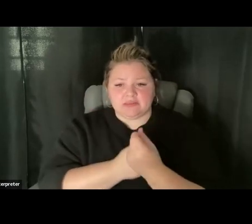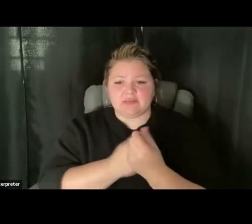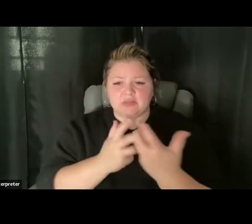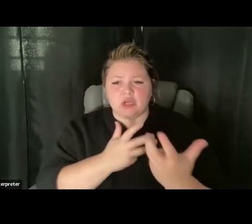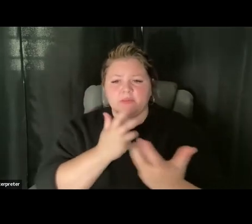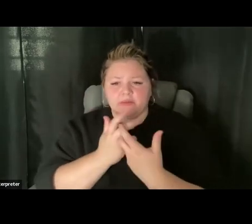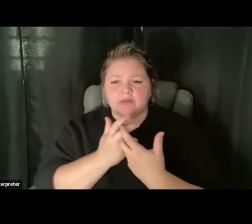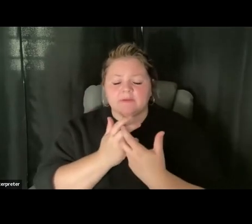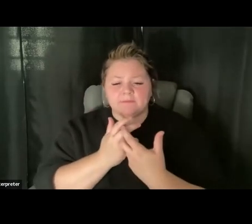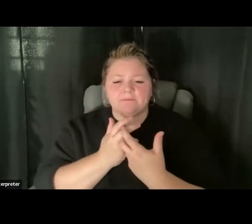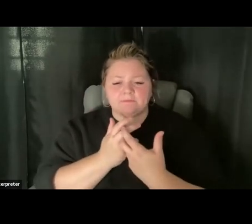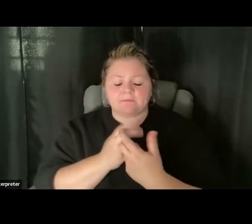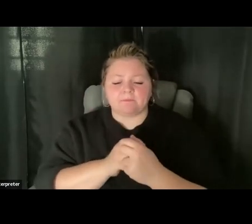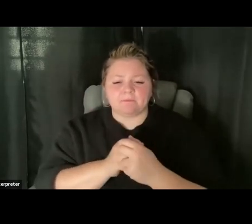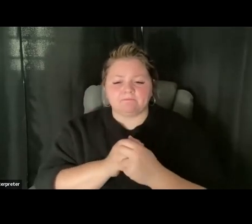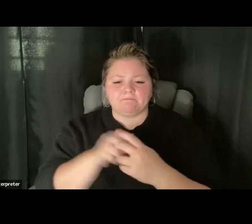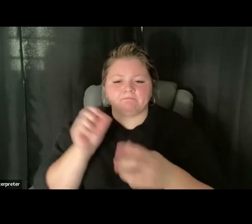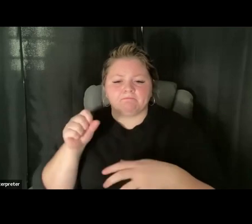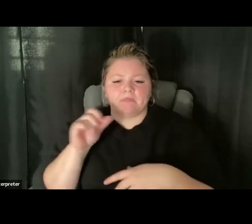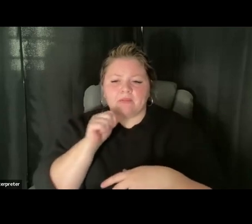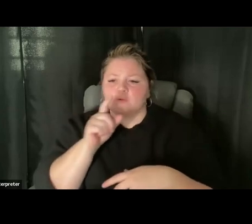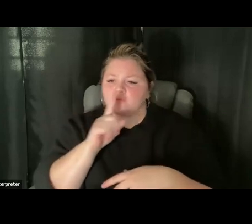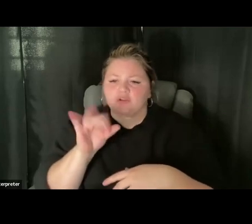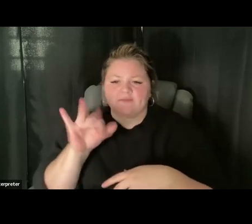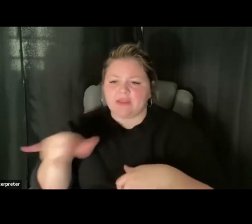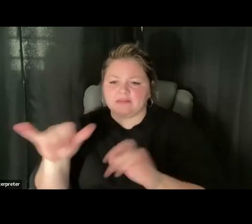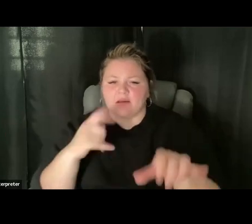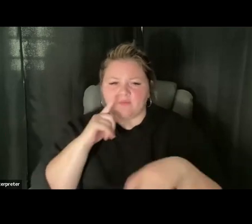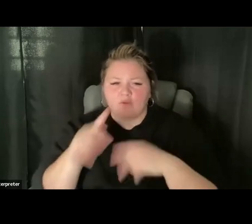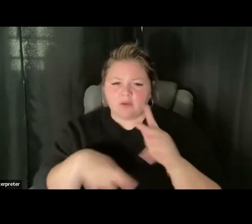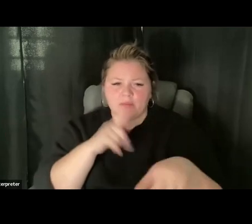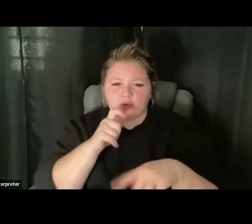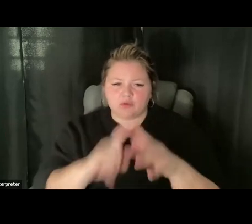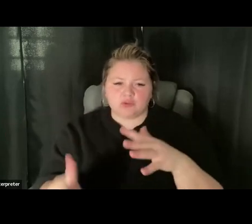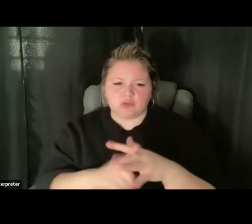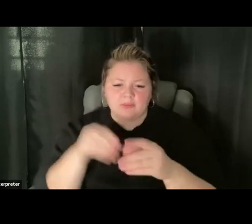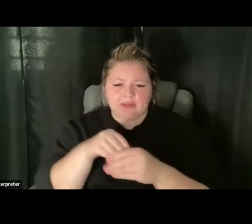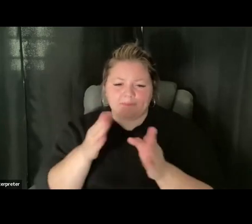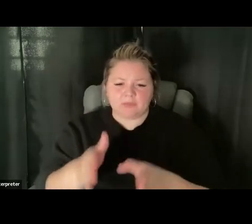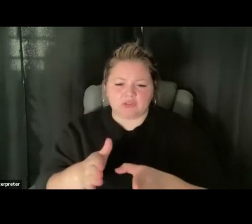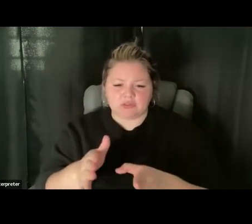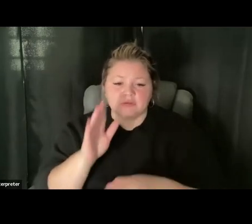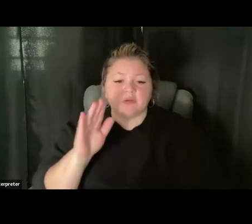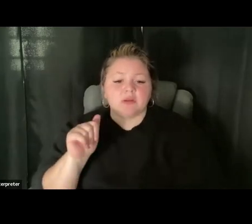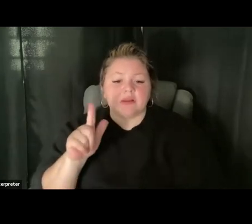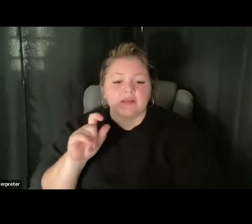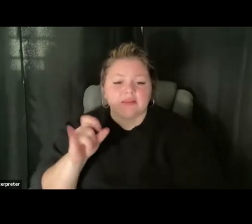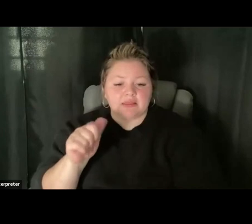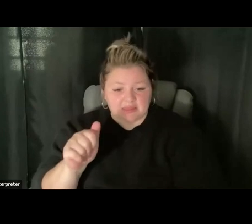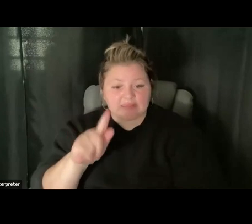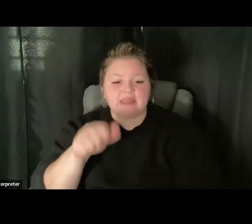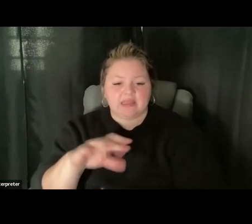yes, as an accommodation. I'm not sure if that's a common accommodation for people who show up in person at the polls. Oh, Alexia, great. Thank you.